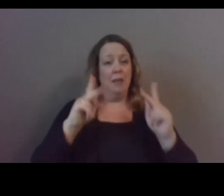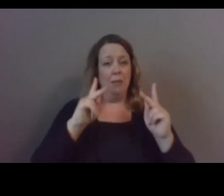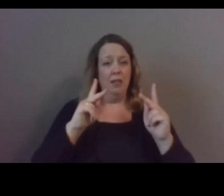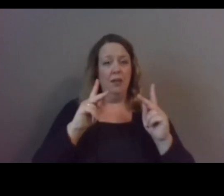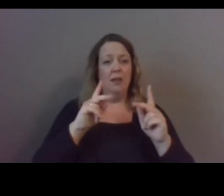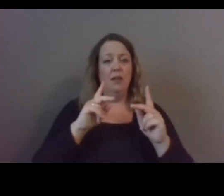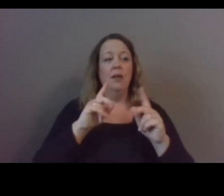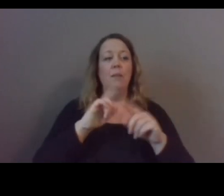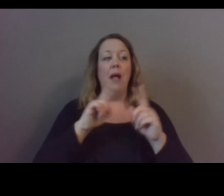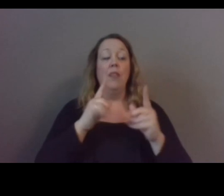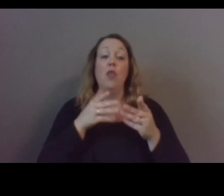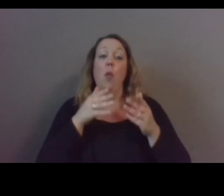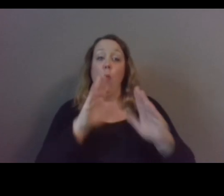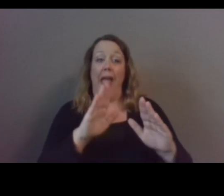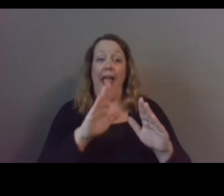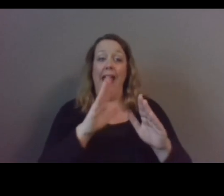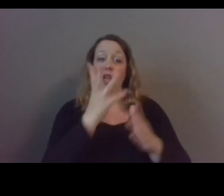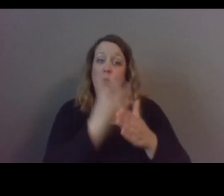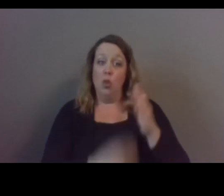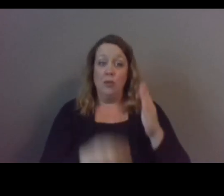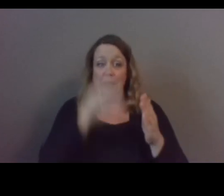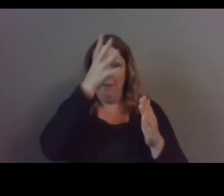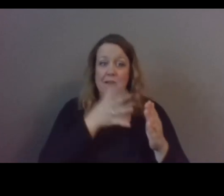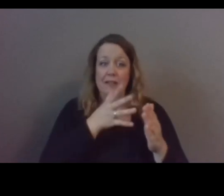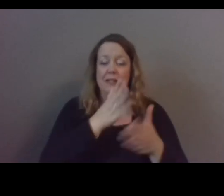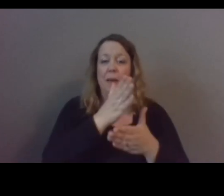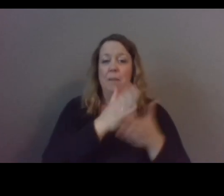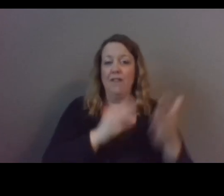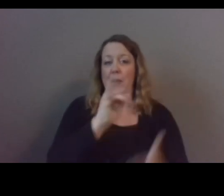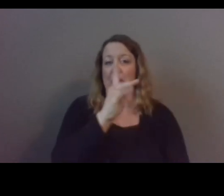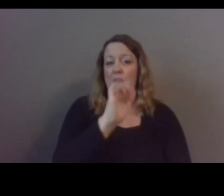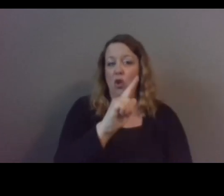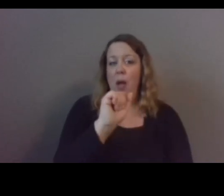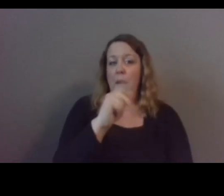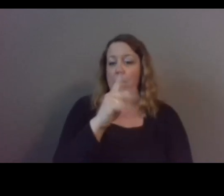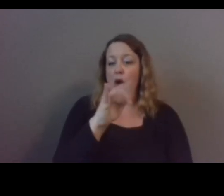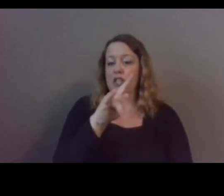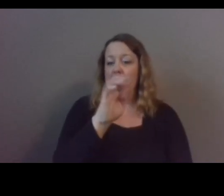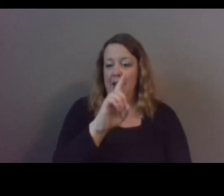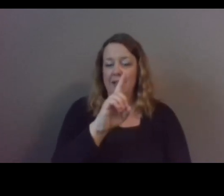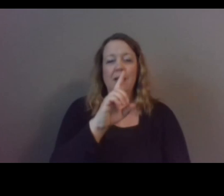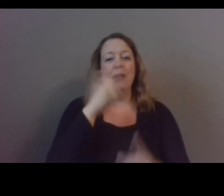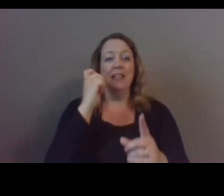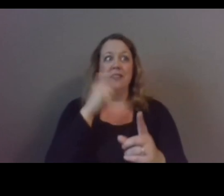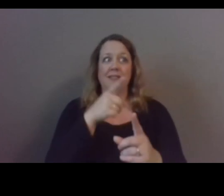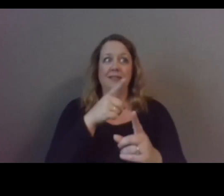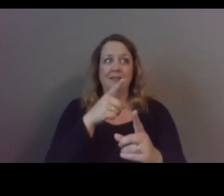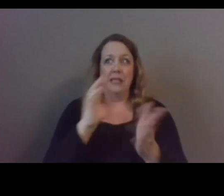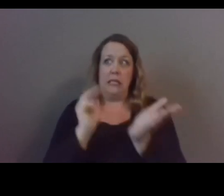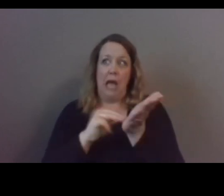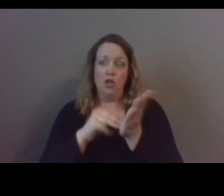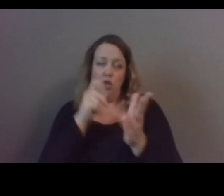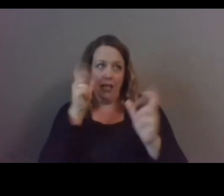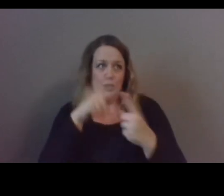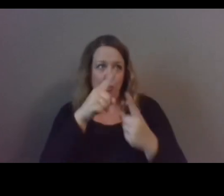you lose that parent if it's by way of medical apartheid because they weren't listened to as a black woman when they went to the the doctor or